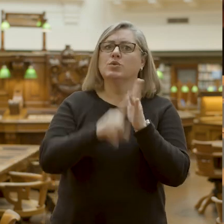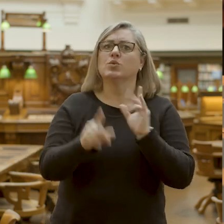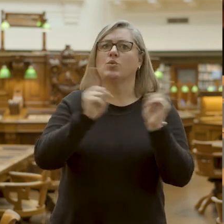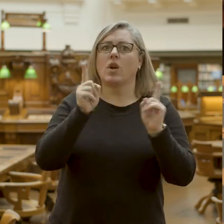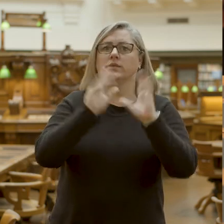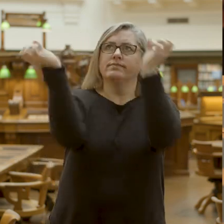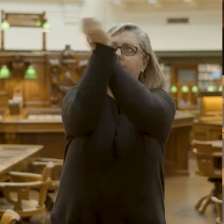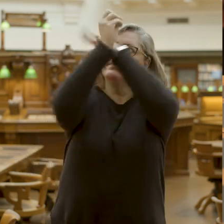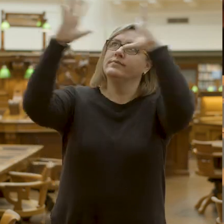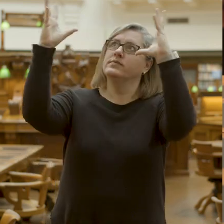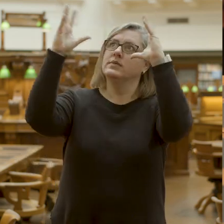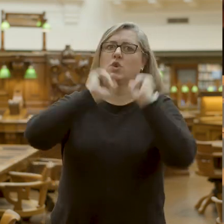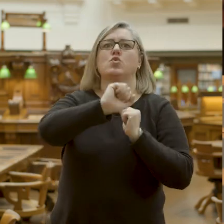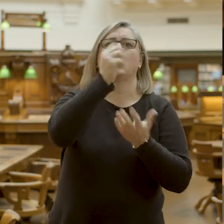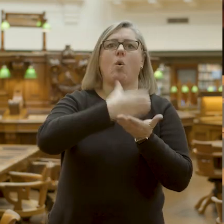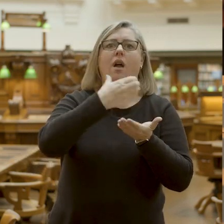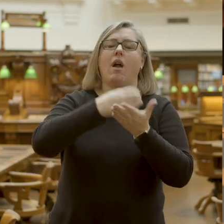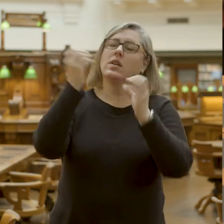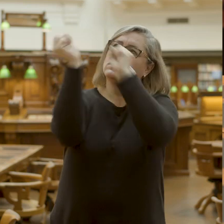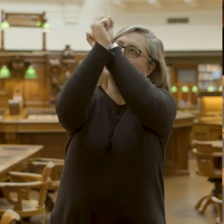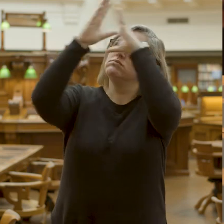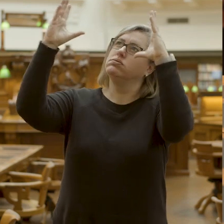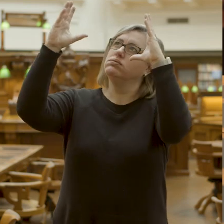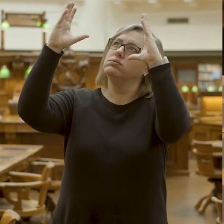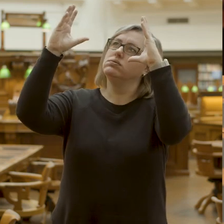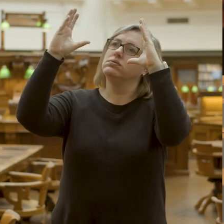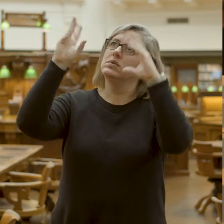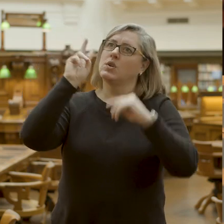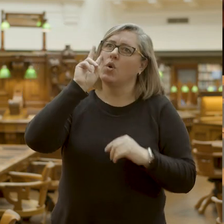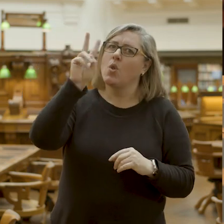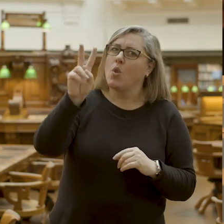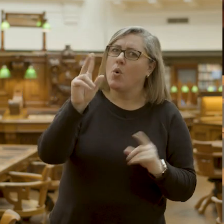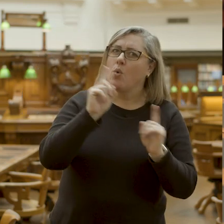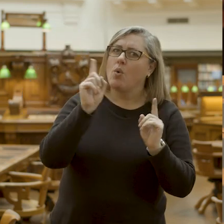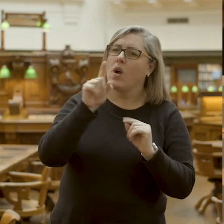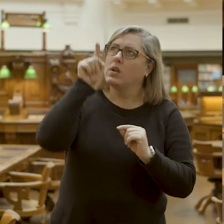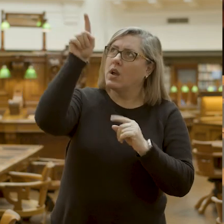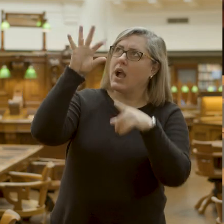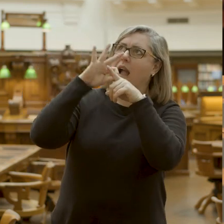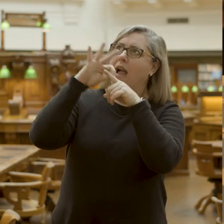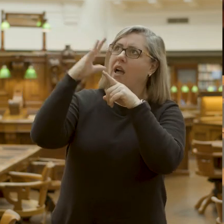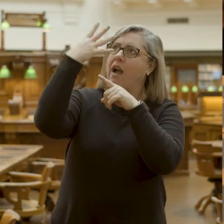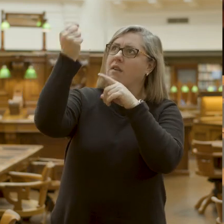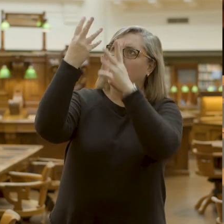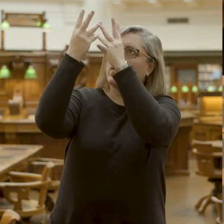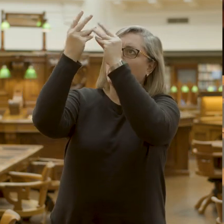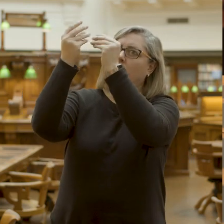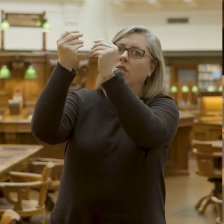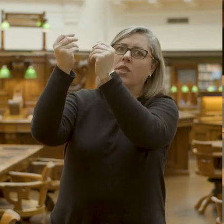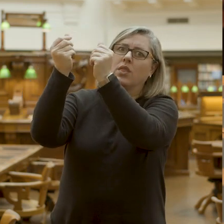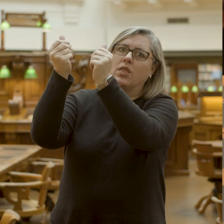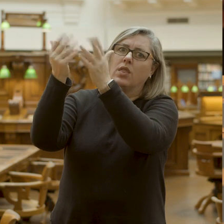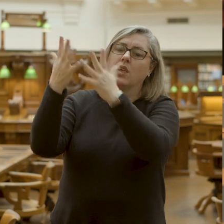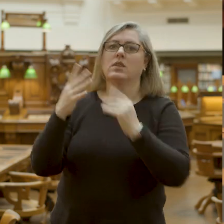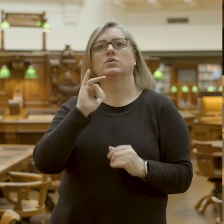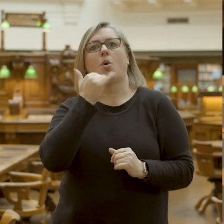imagine your card. Picture it in your brain. Now, picture the colours disappearing. So, maybe